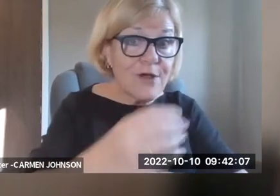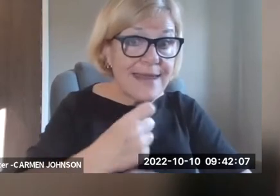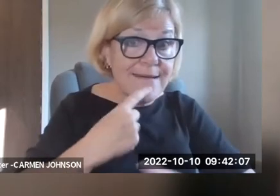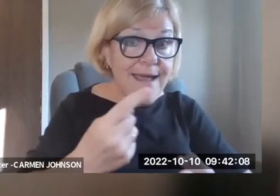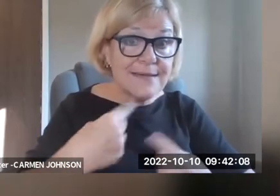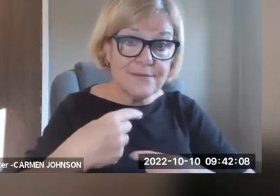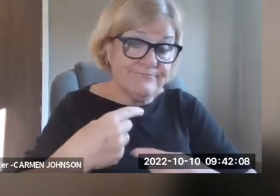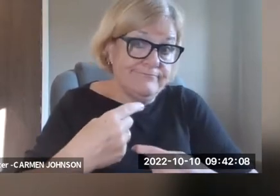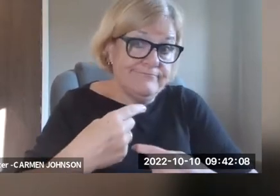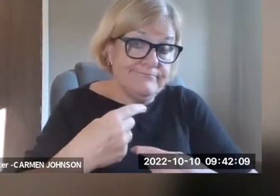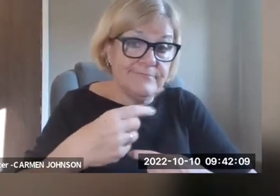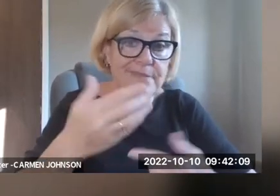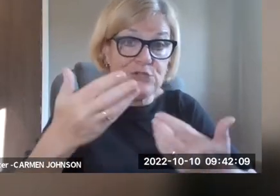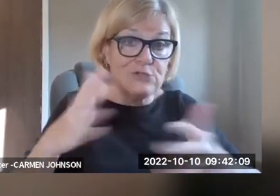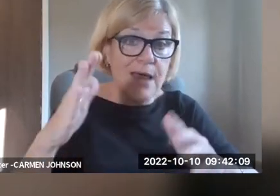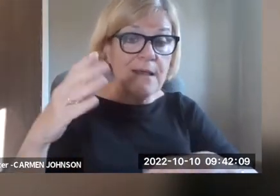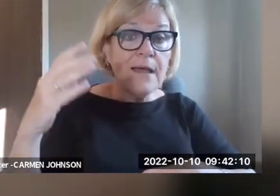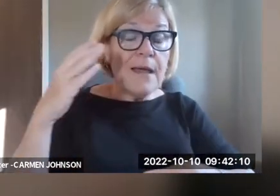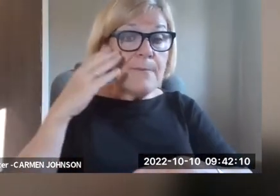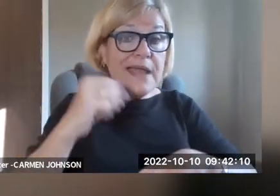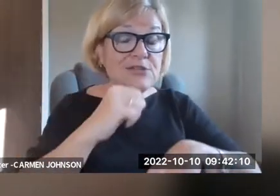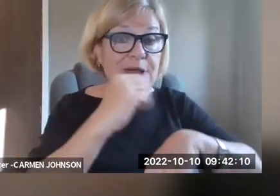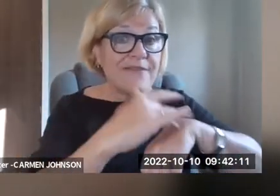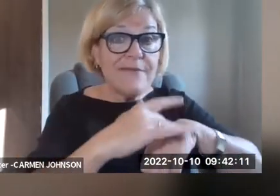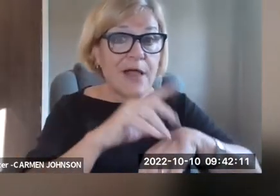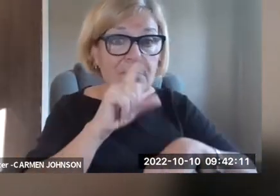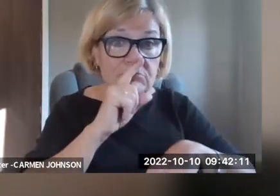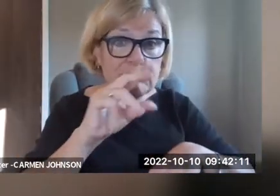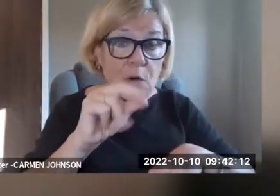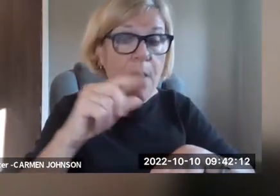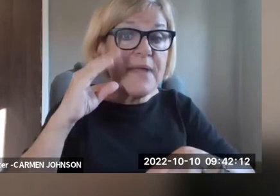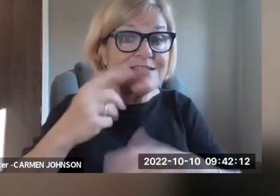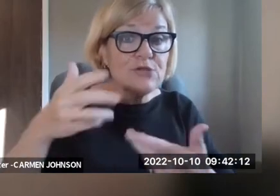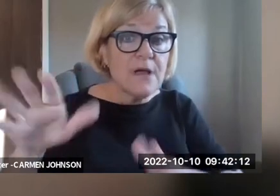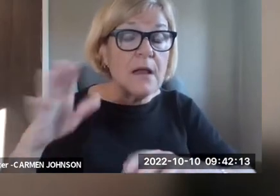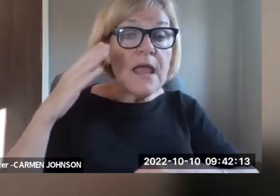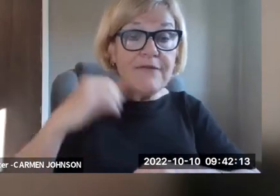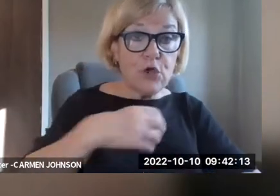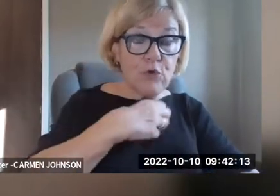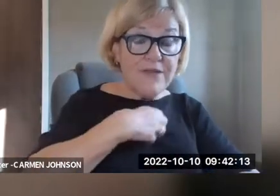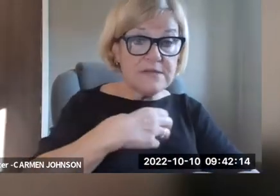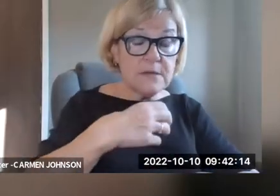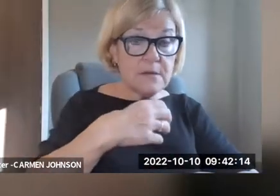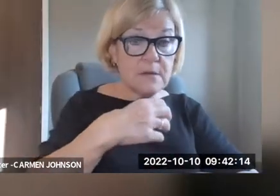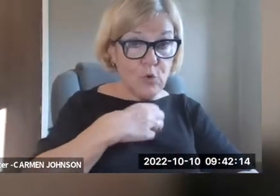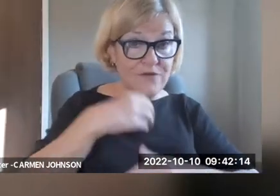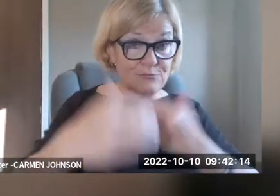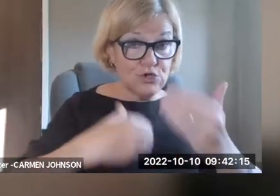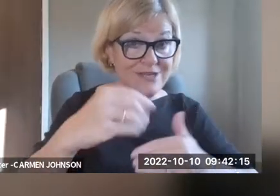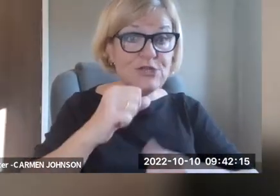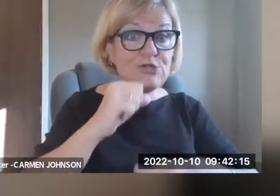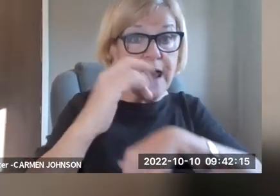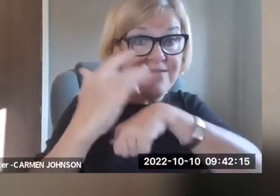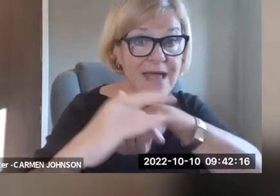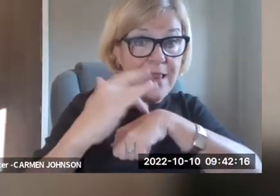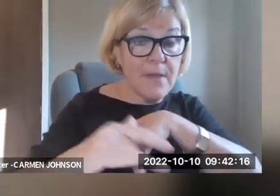appeal, then that's what they have to do. If it says they have to wait for an answer and they never get an answer, then they're done. Not because it's unavailable, but because